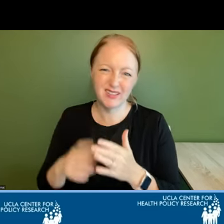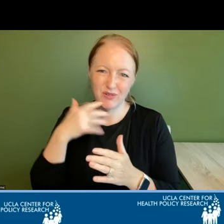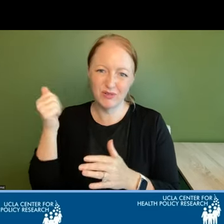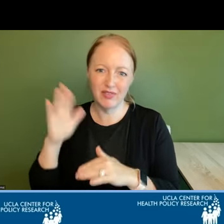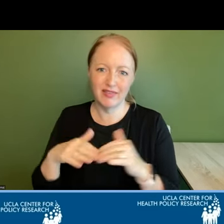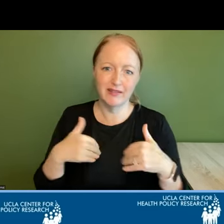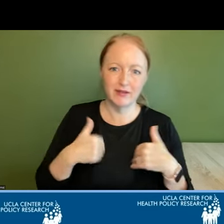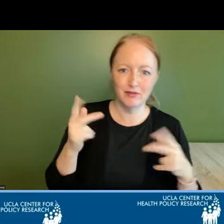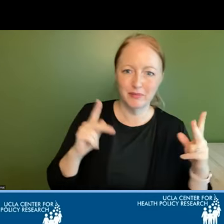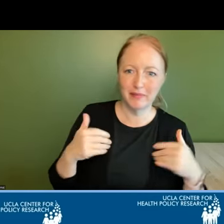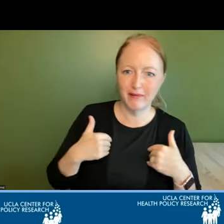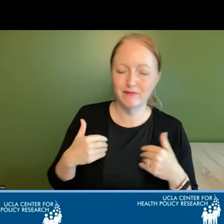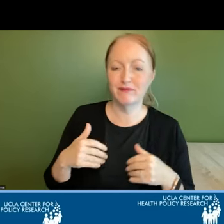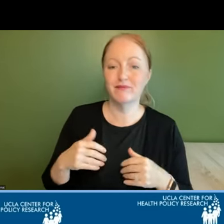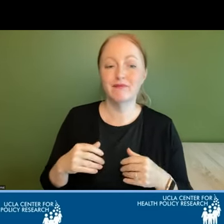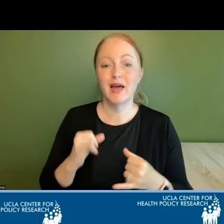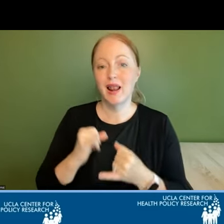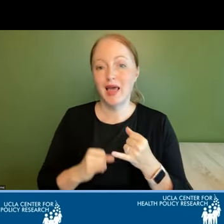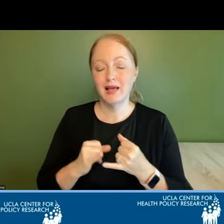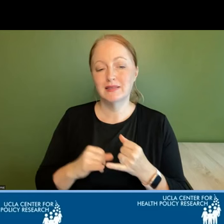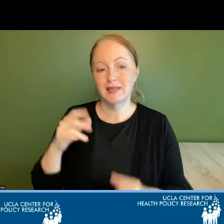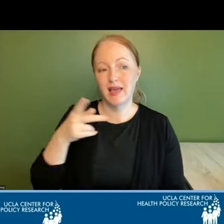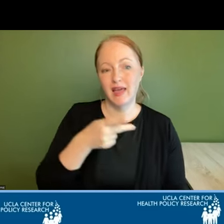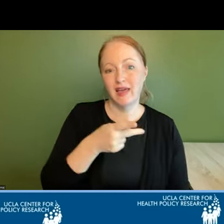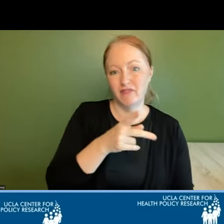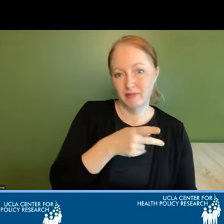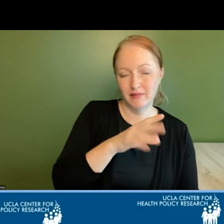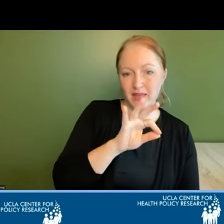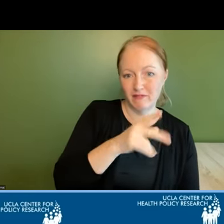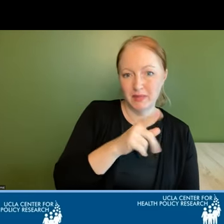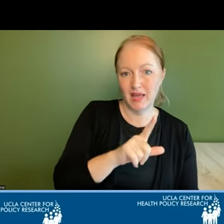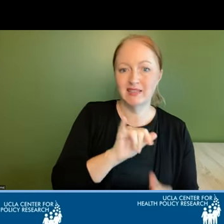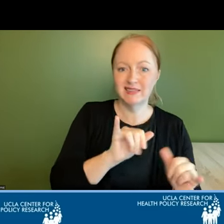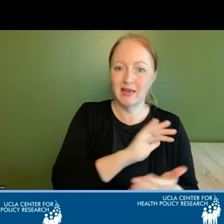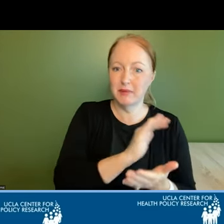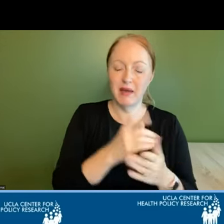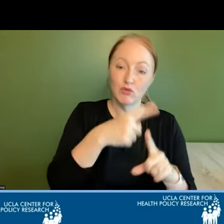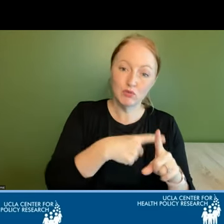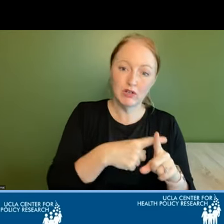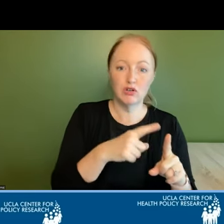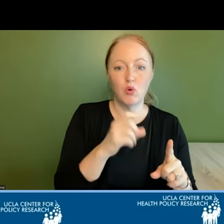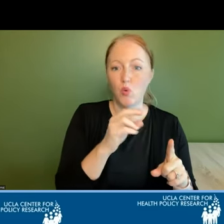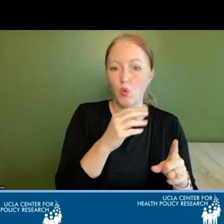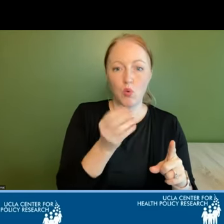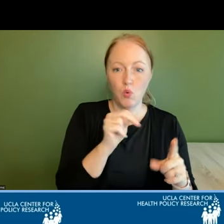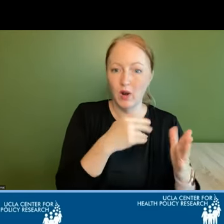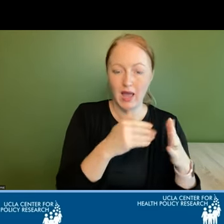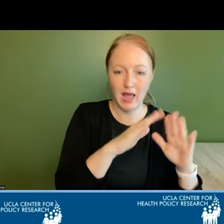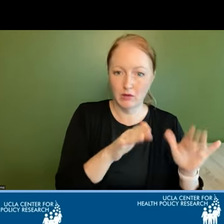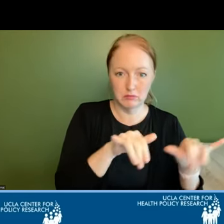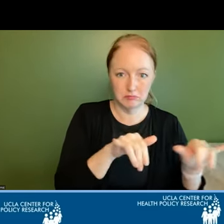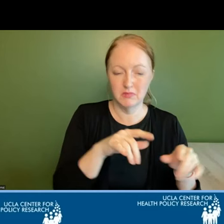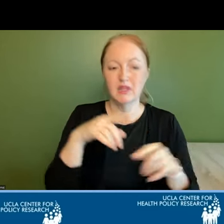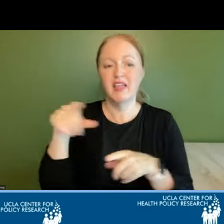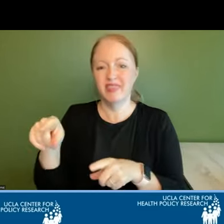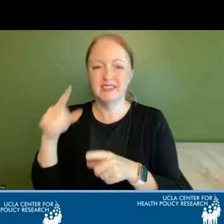face lastly while the fpl is the same amount for renters and home homeowners the elder index